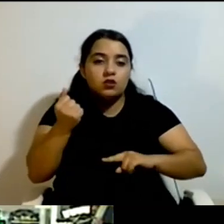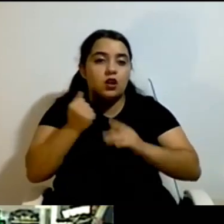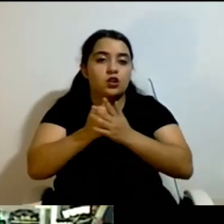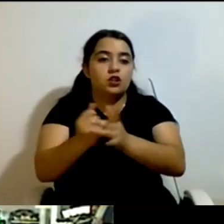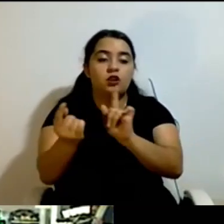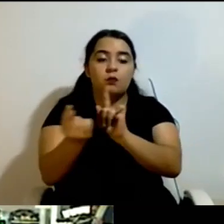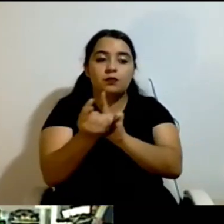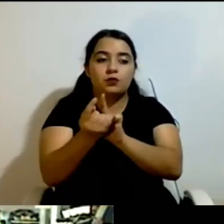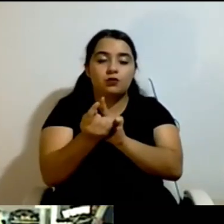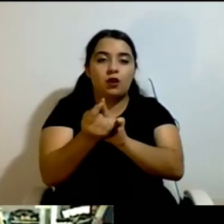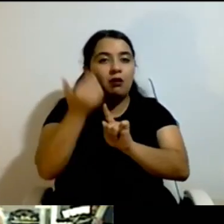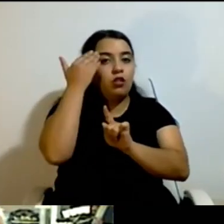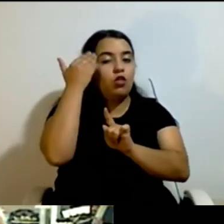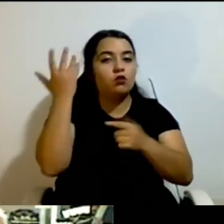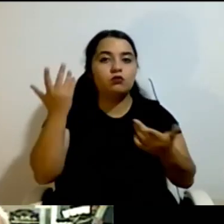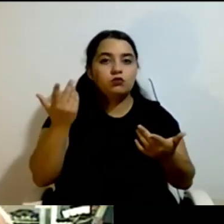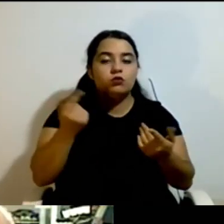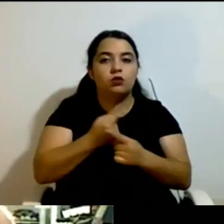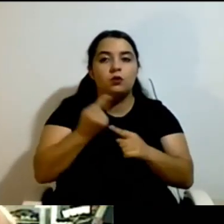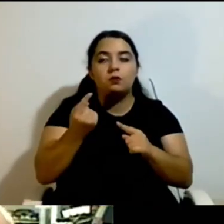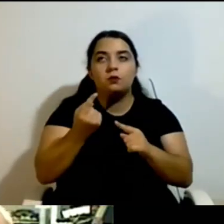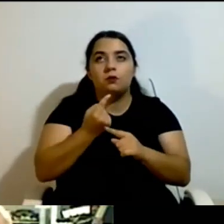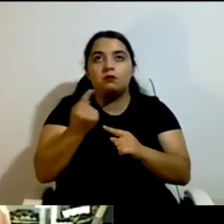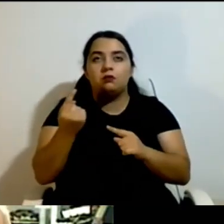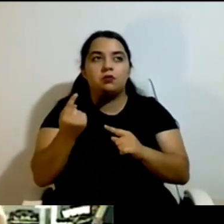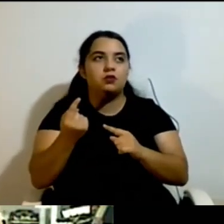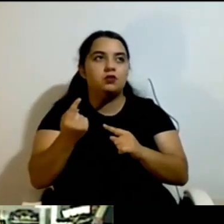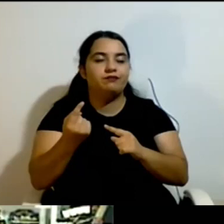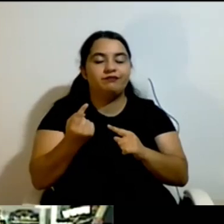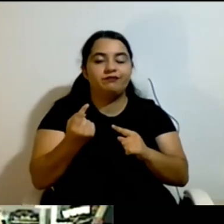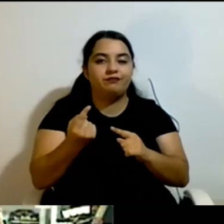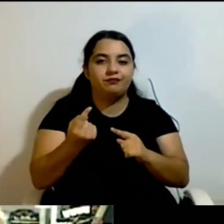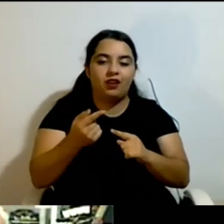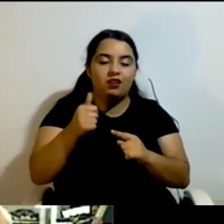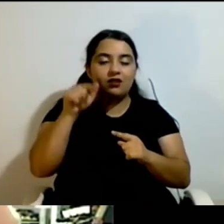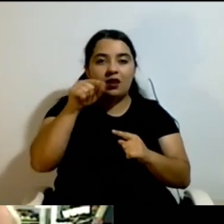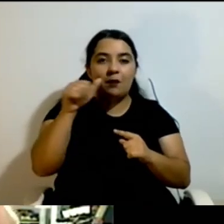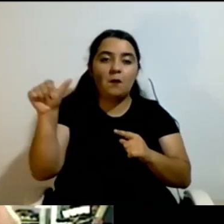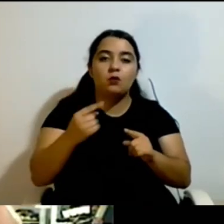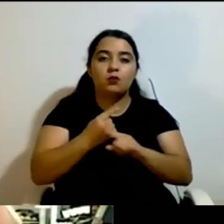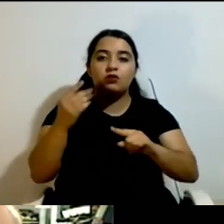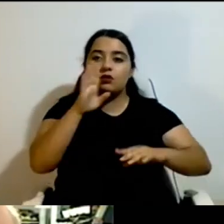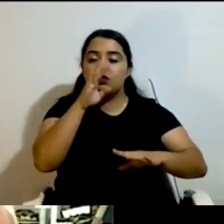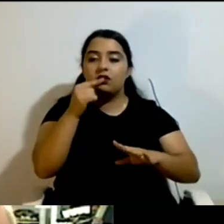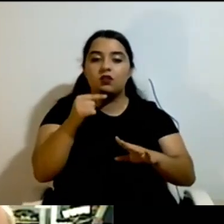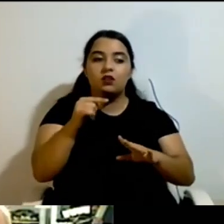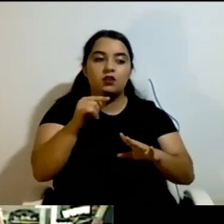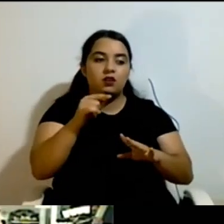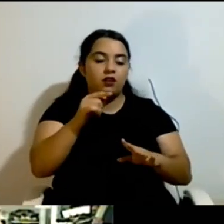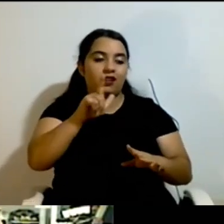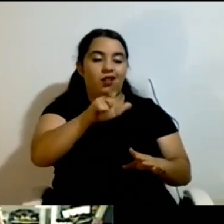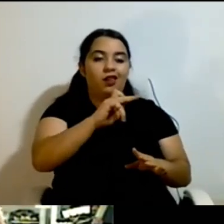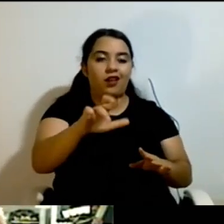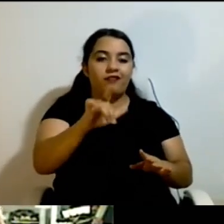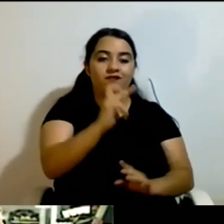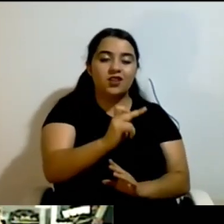which many people are, is very, very, very expensive. And it disconnects the connection